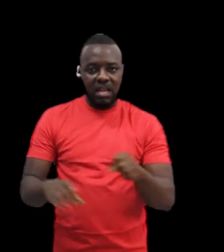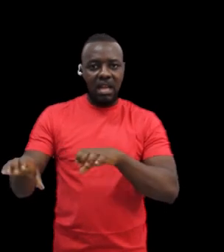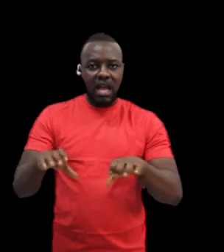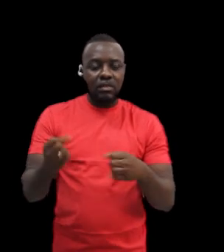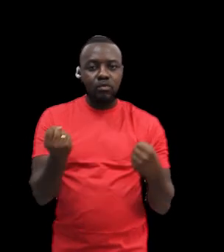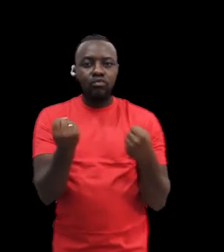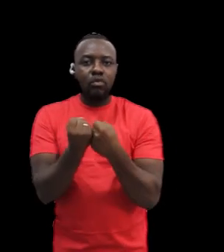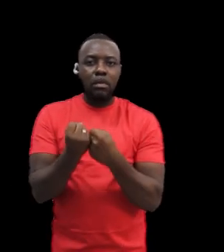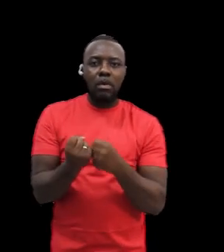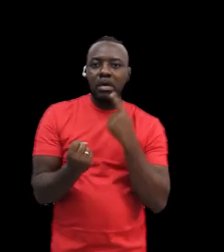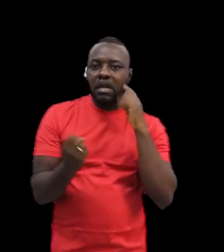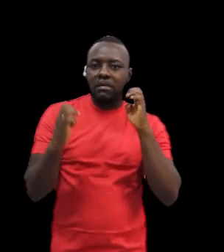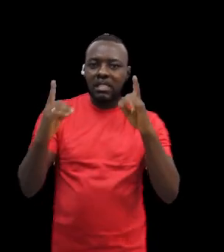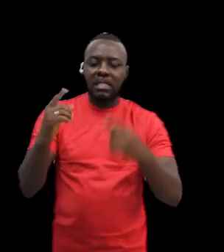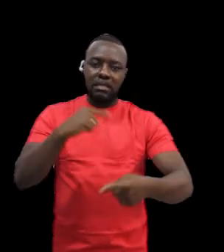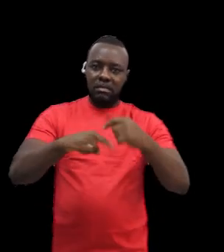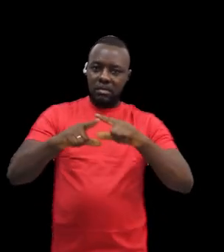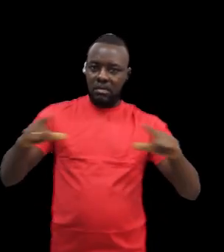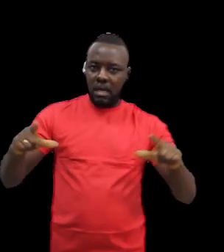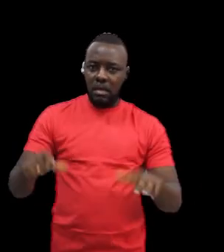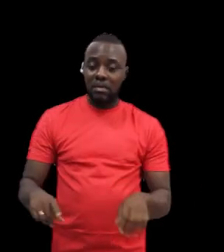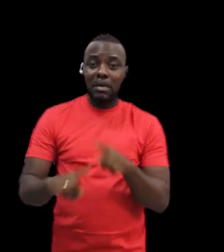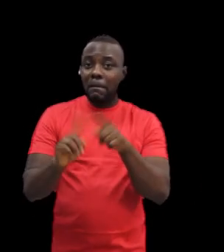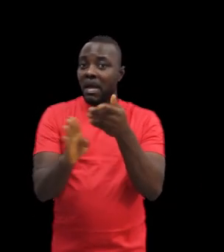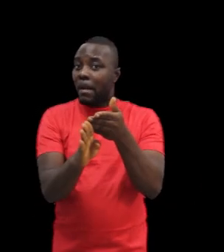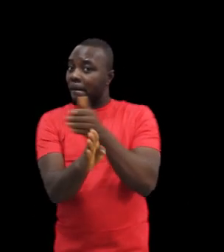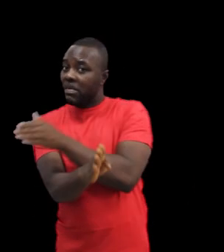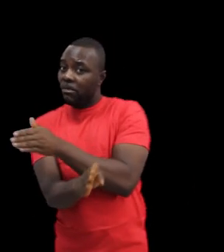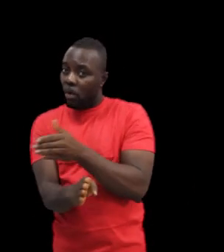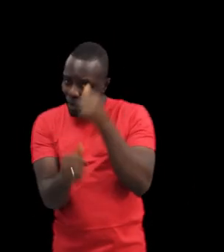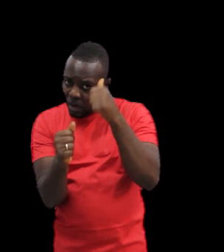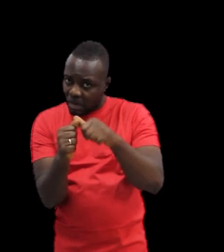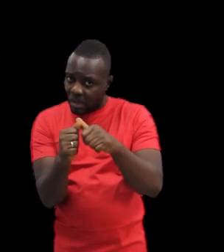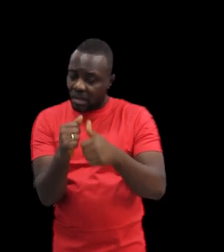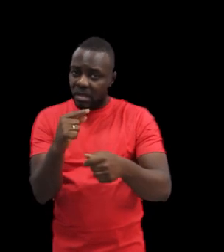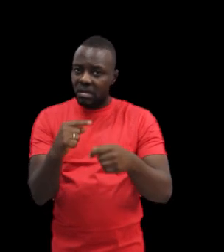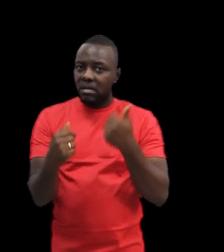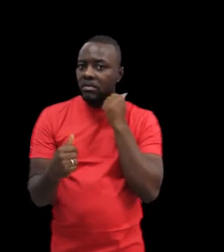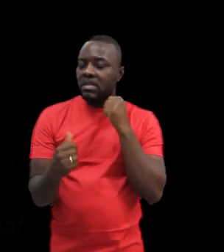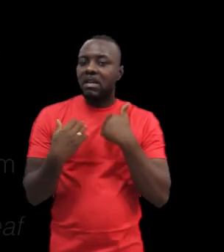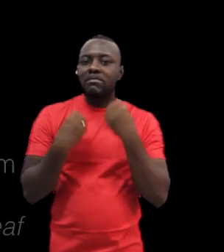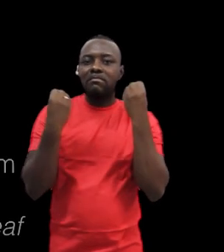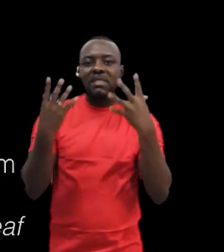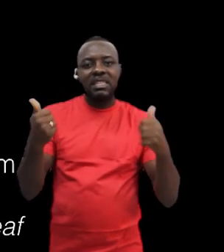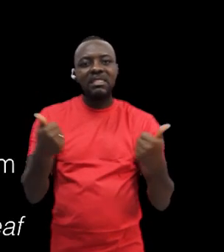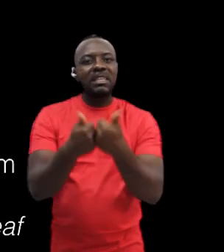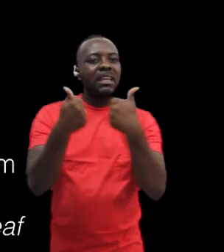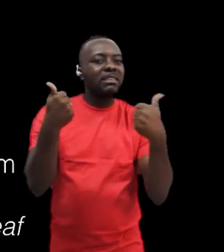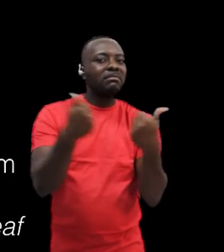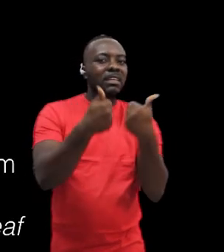language and education for the Deaf in Ghana. But as stated earlier, he faced challenges when initially presenting this idea in Ghana.